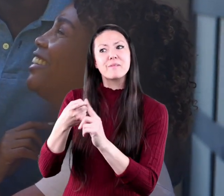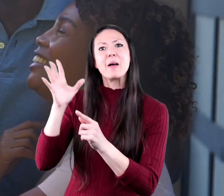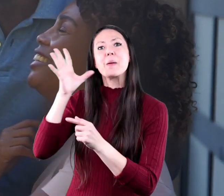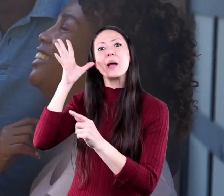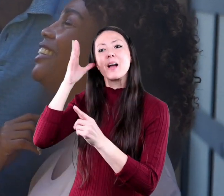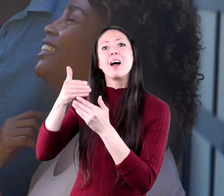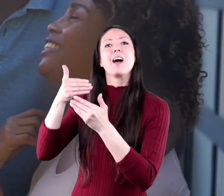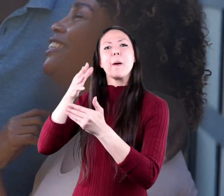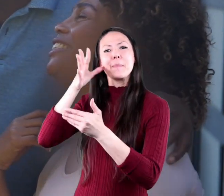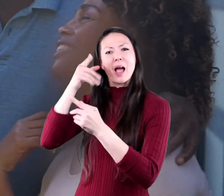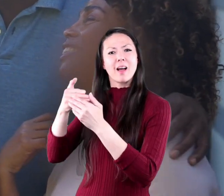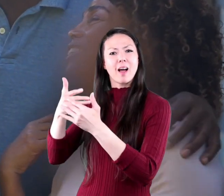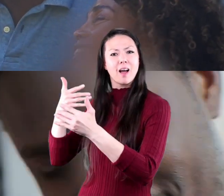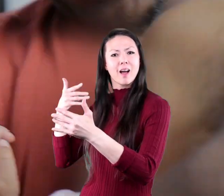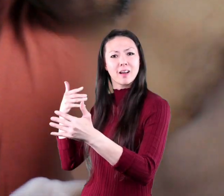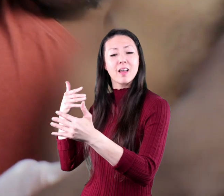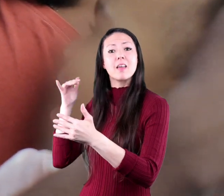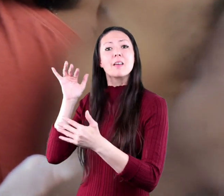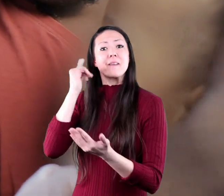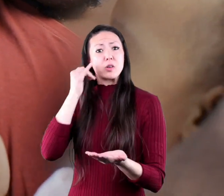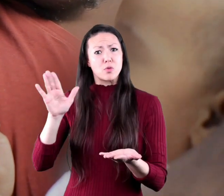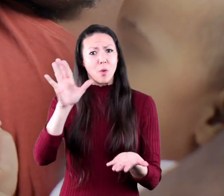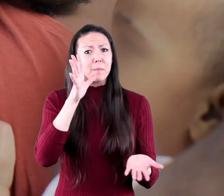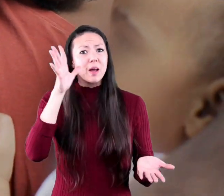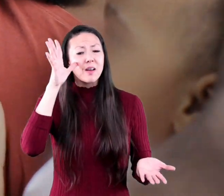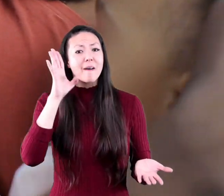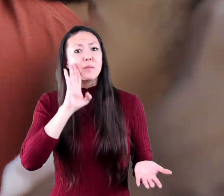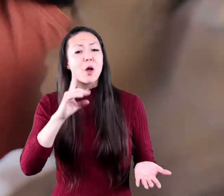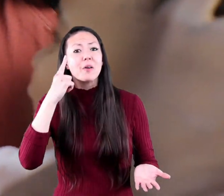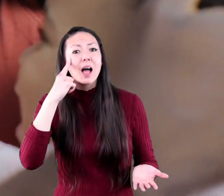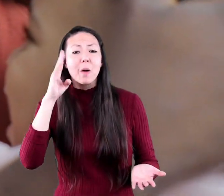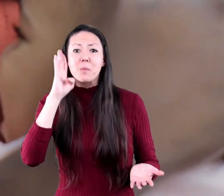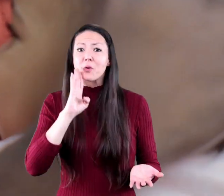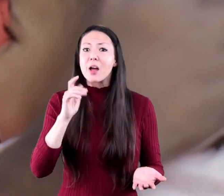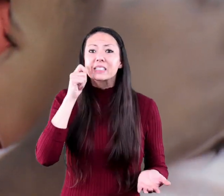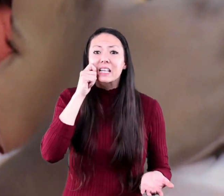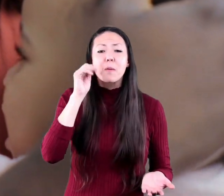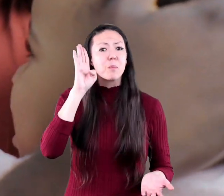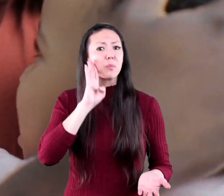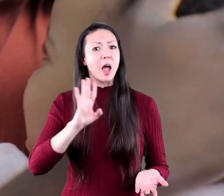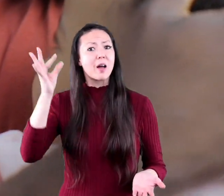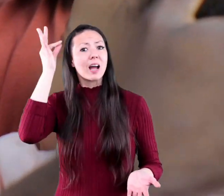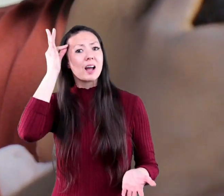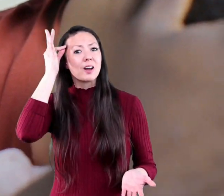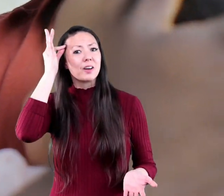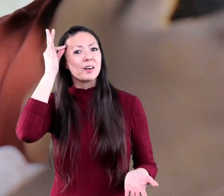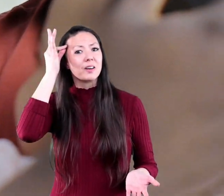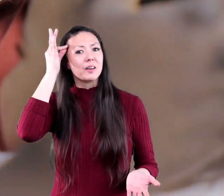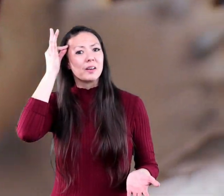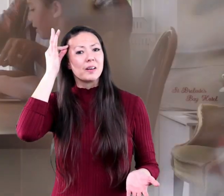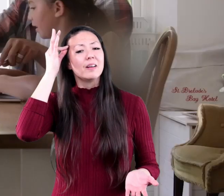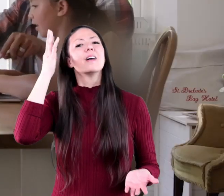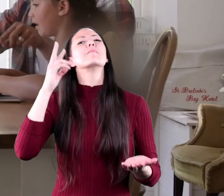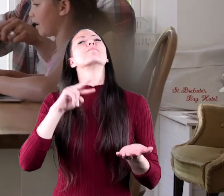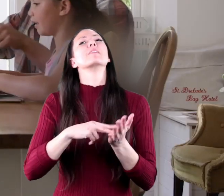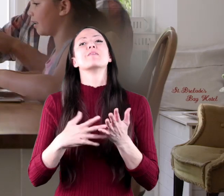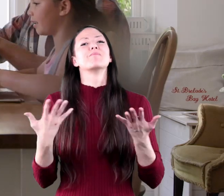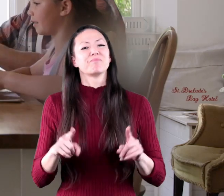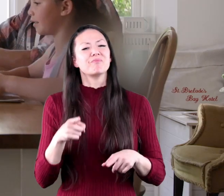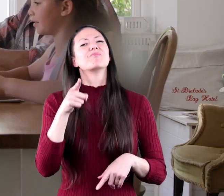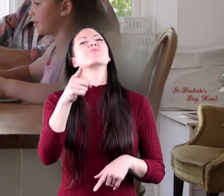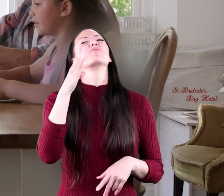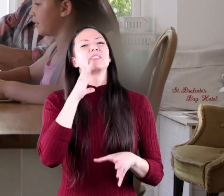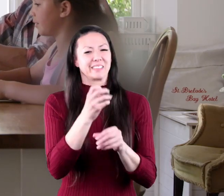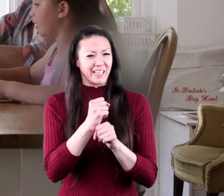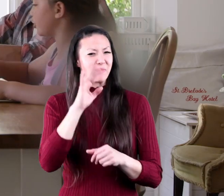from their parents if your parents have brown eyes brown skin and brown hair then you are most